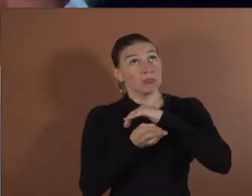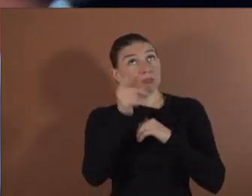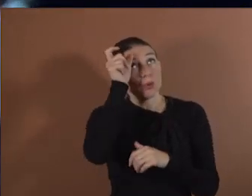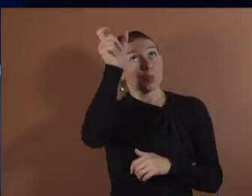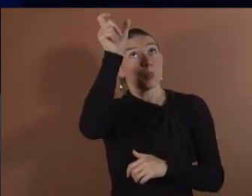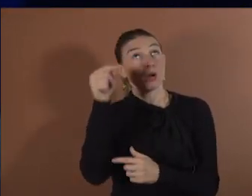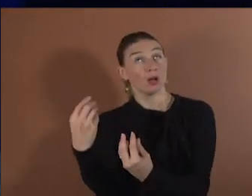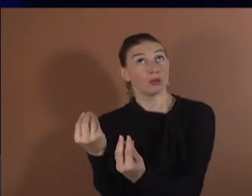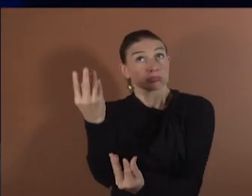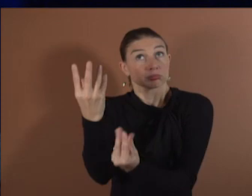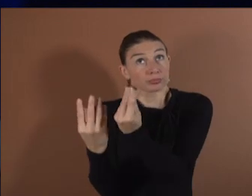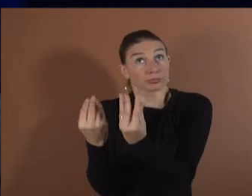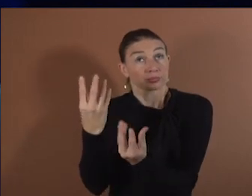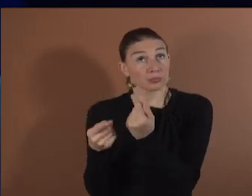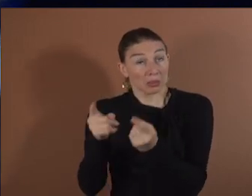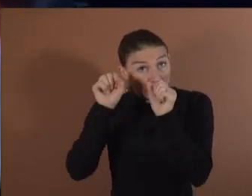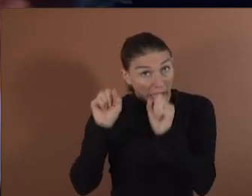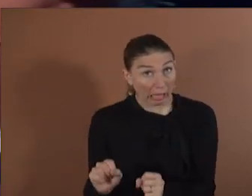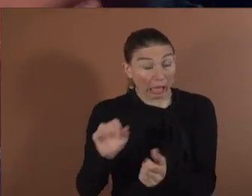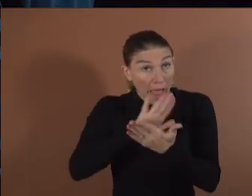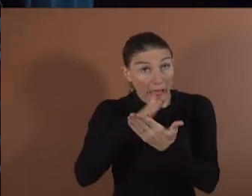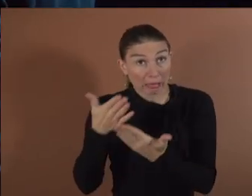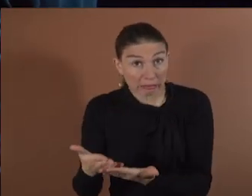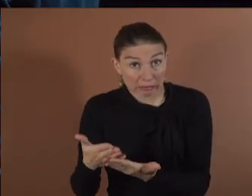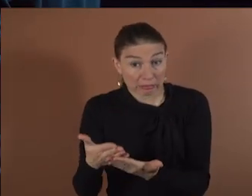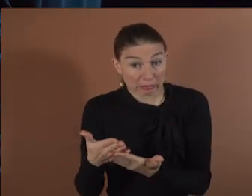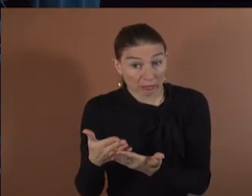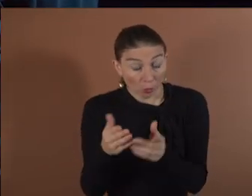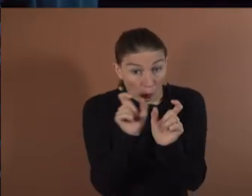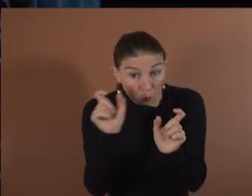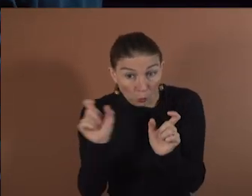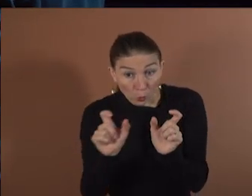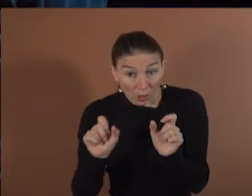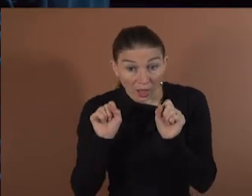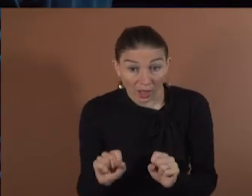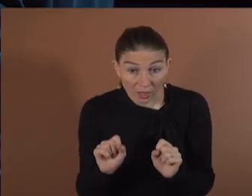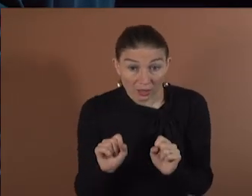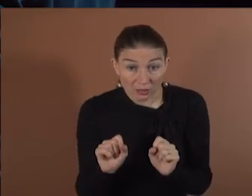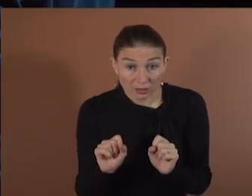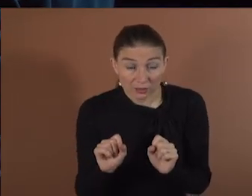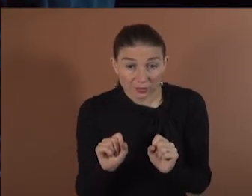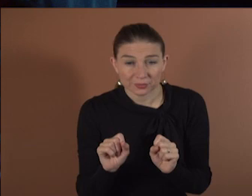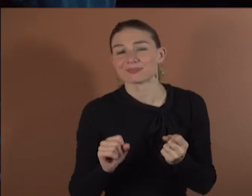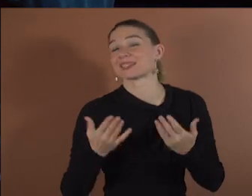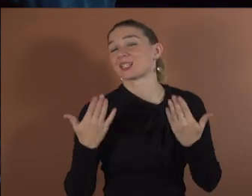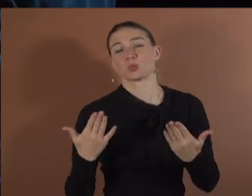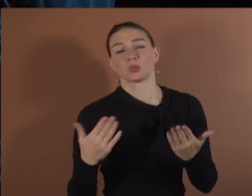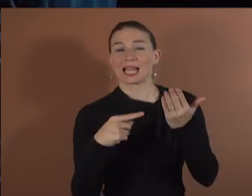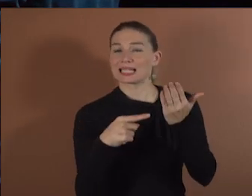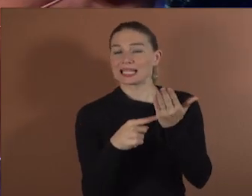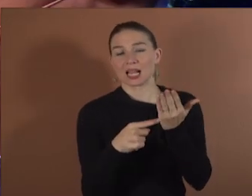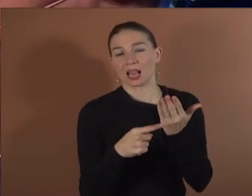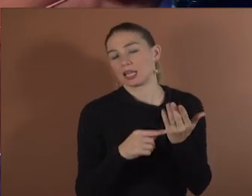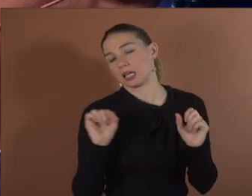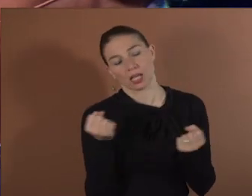Unfortunately, the technique which is currently available cannot do that. So can we not help her? The scientist does not stop